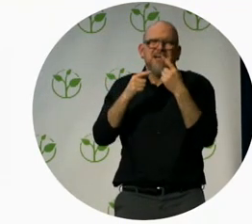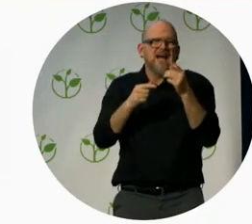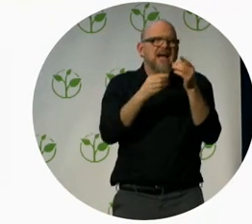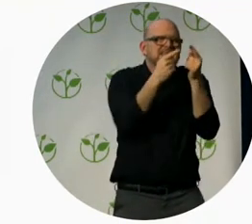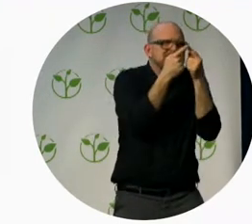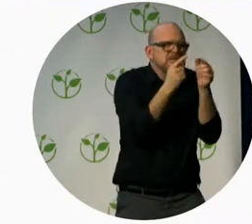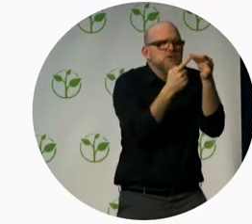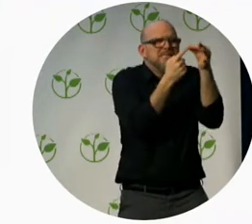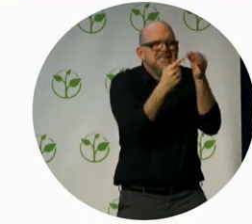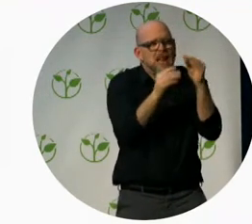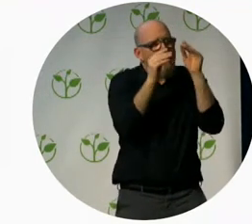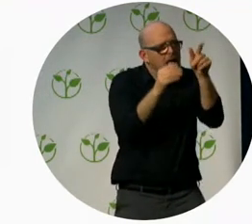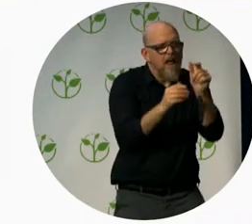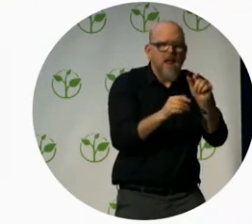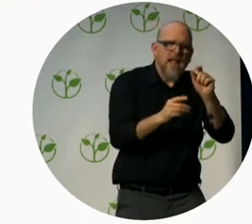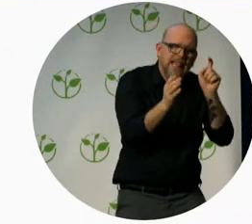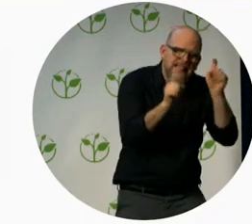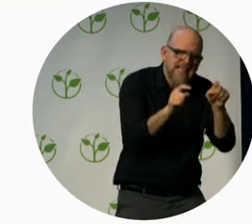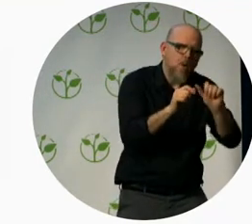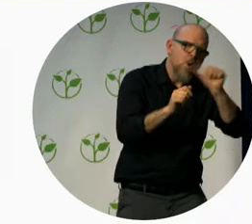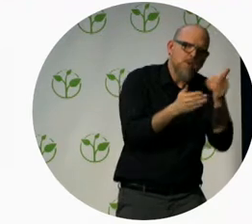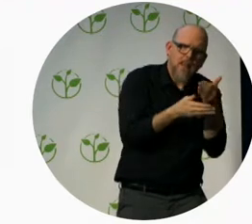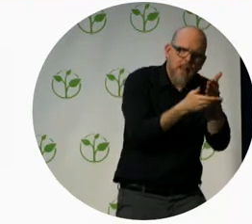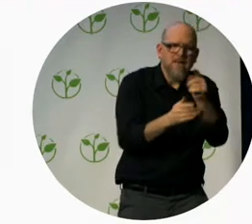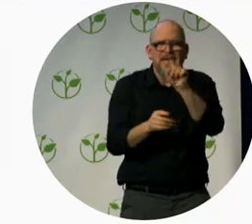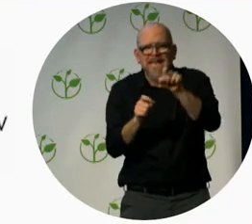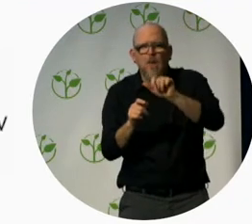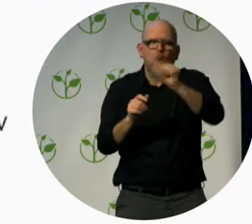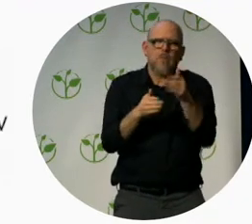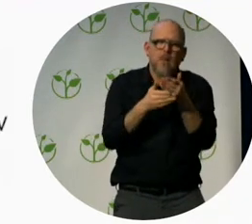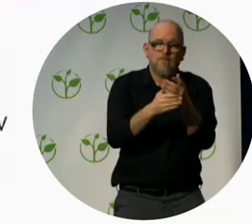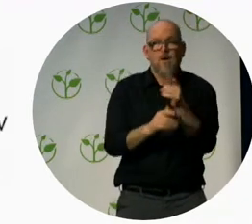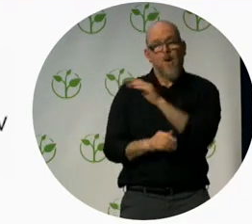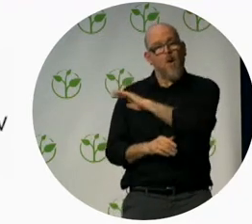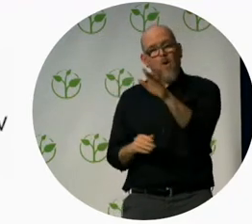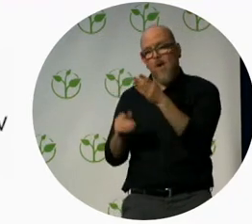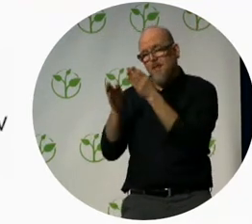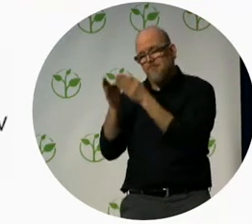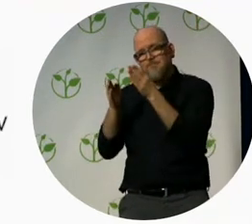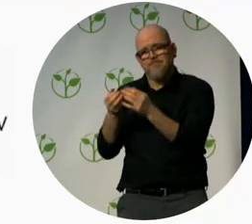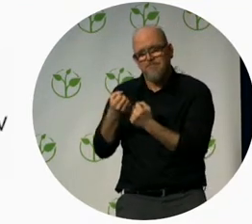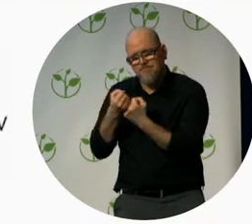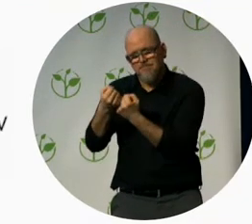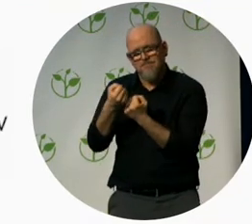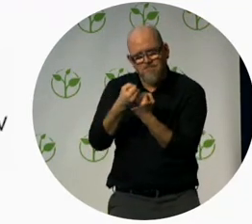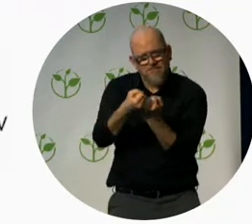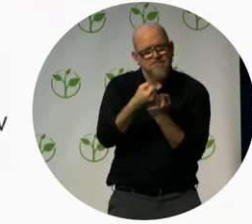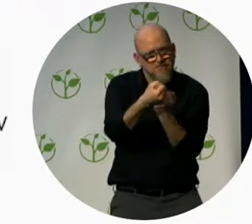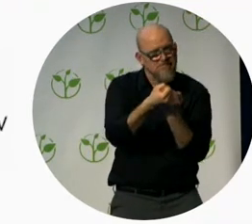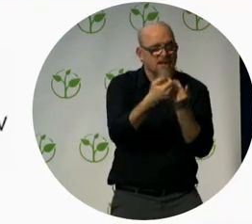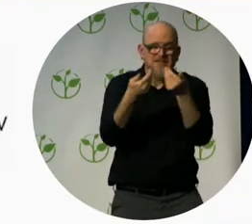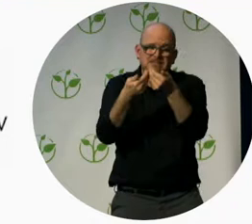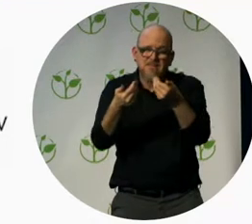applying to jobs. Certainly, there are some differences. But by collaborating and focusing on the